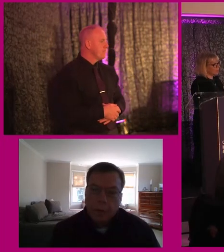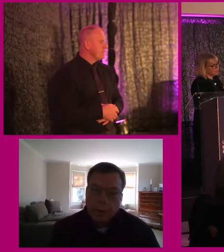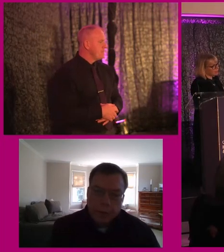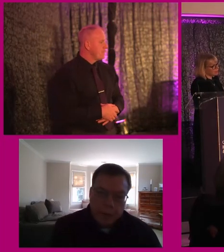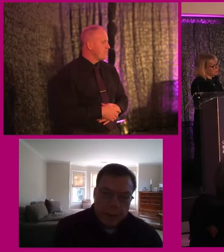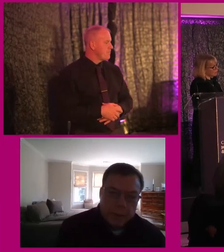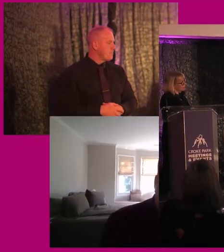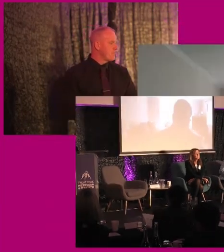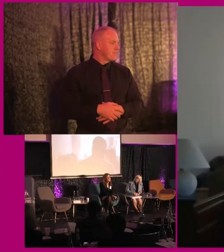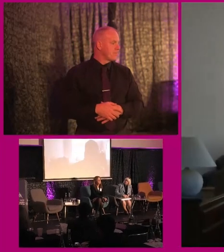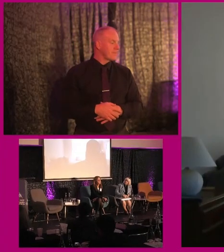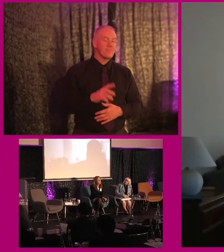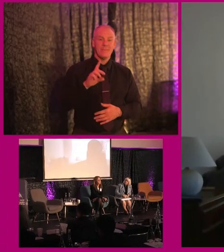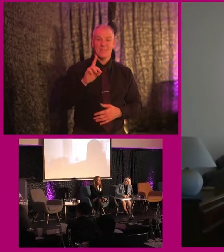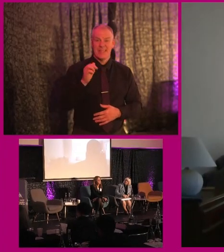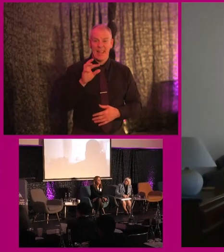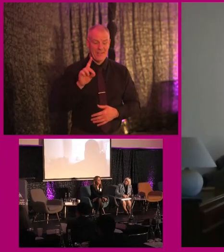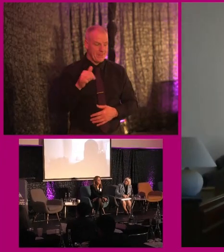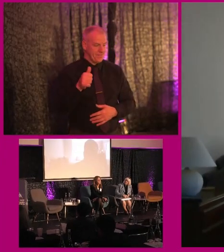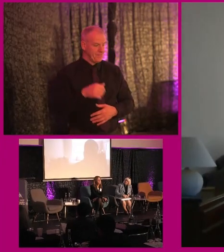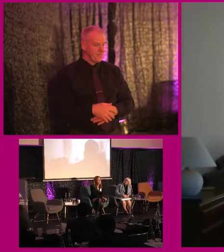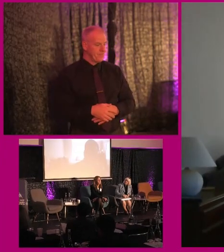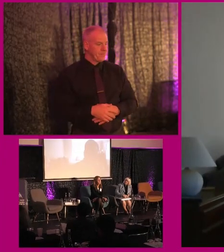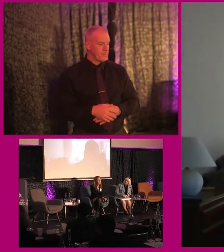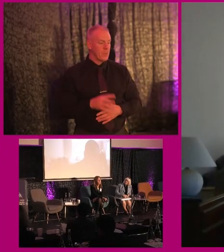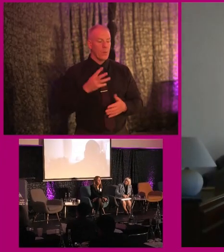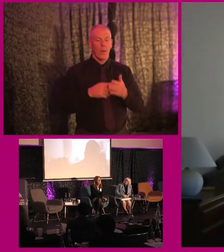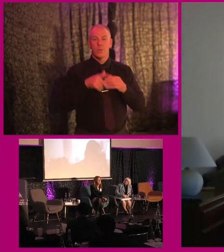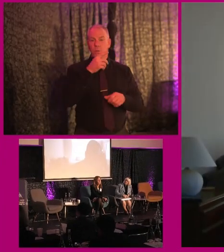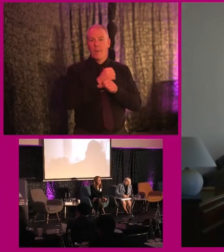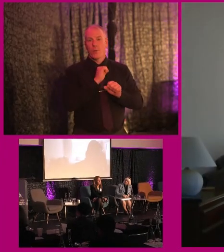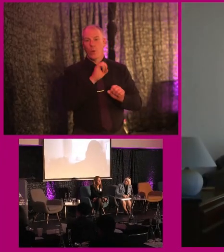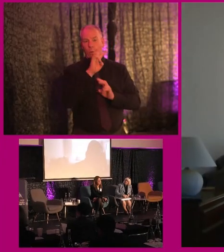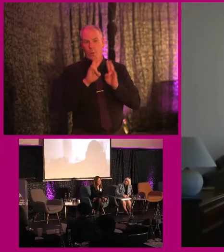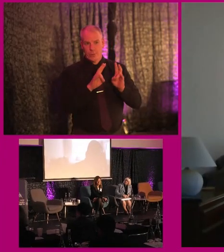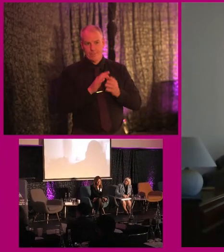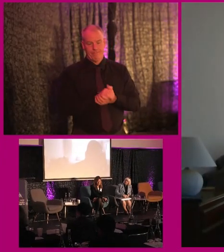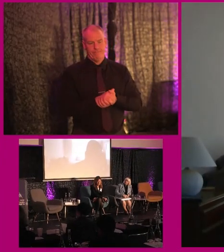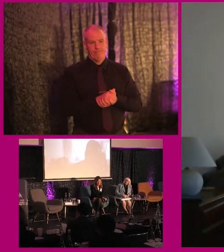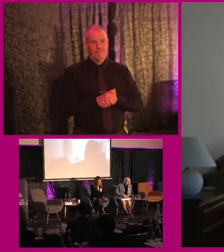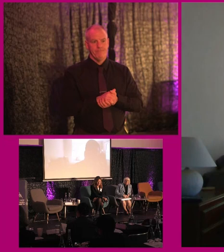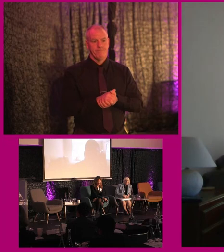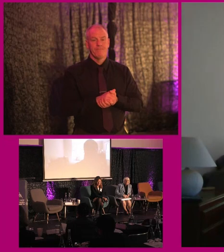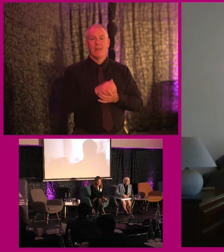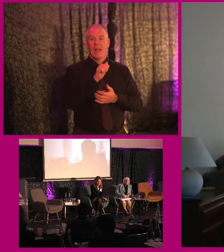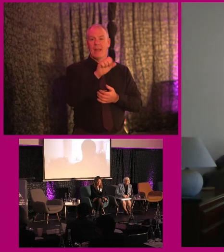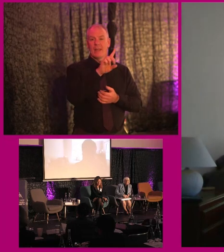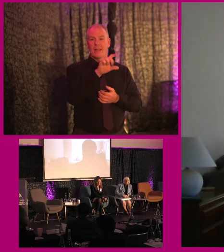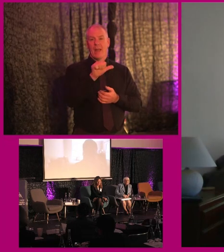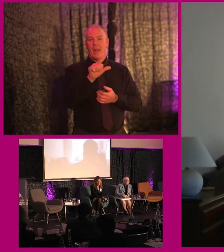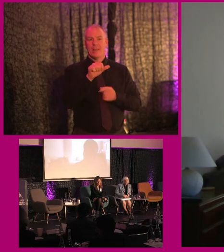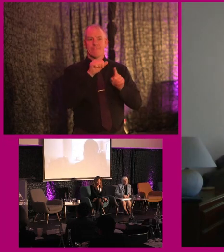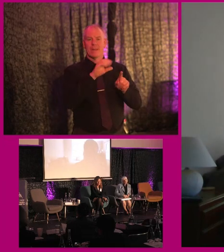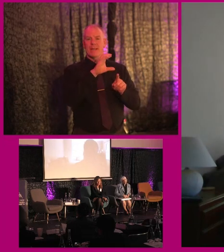So this is David. In terms of your, your question, um, the ADA was a civil rights